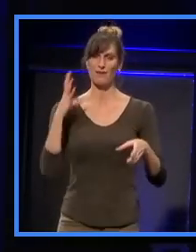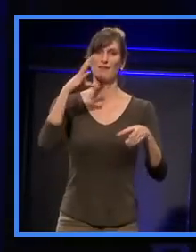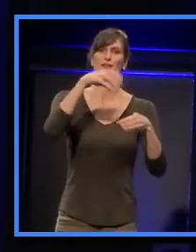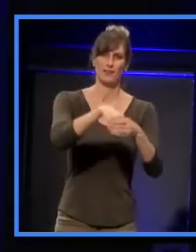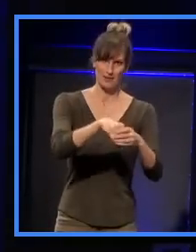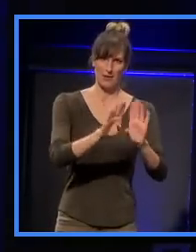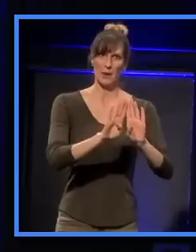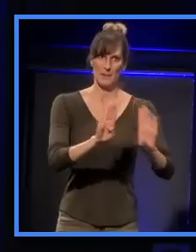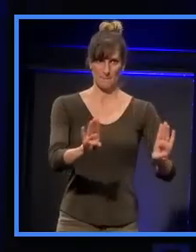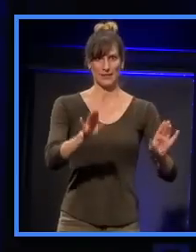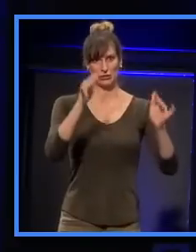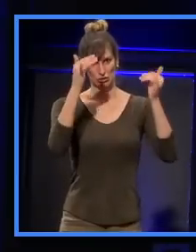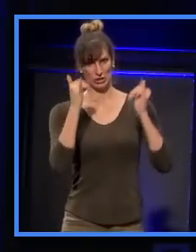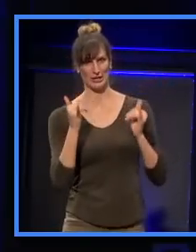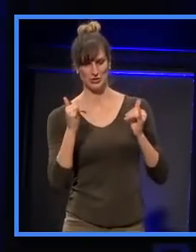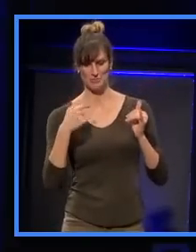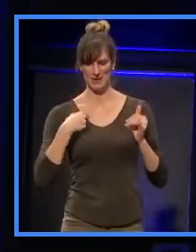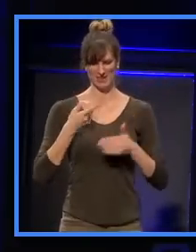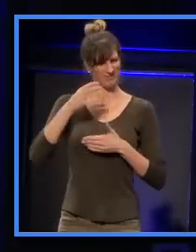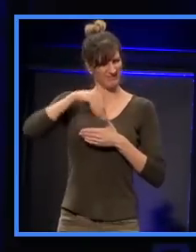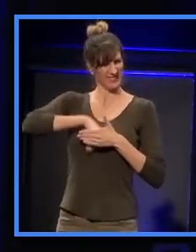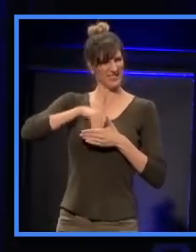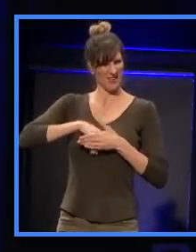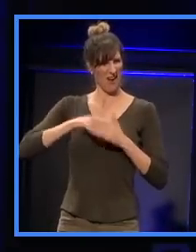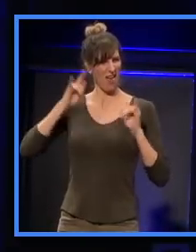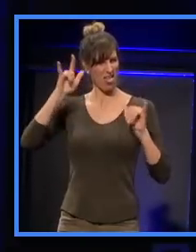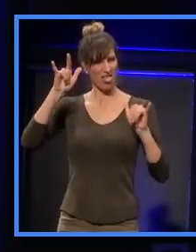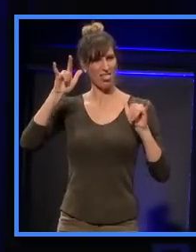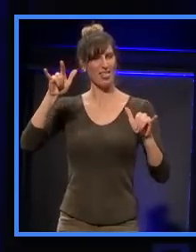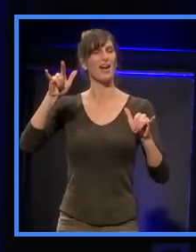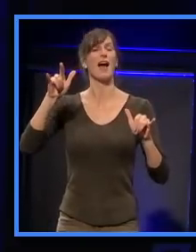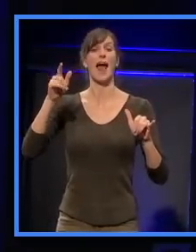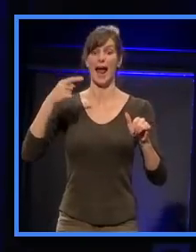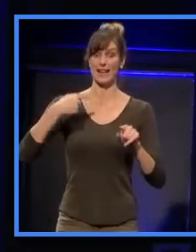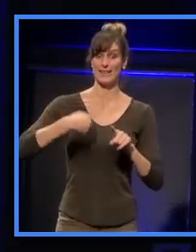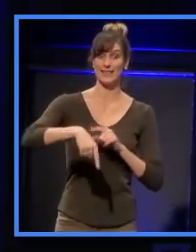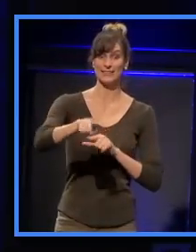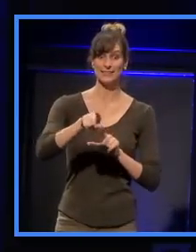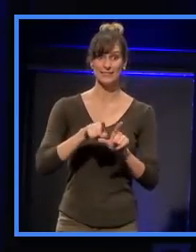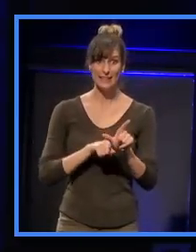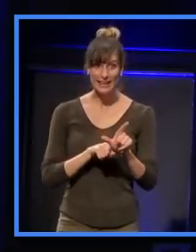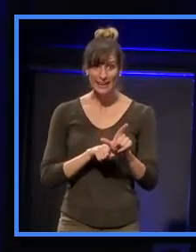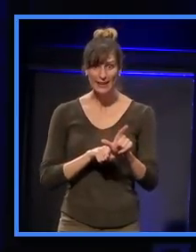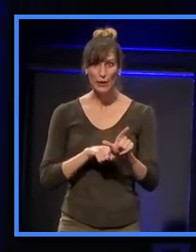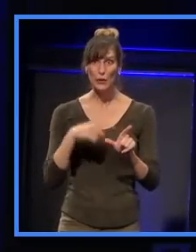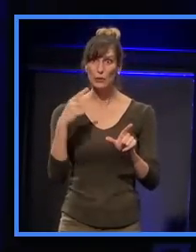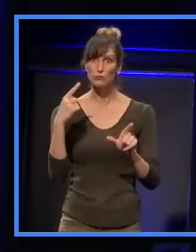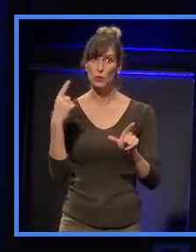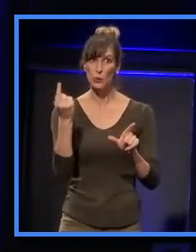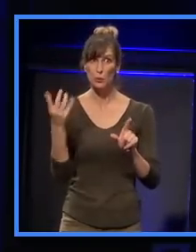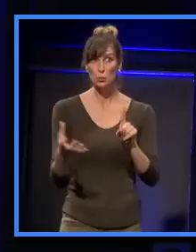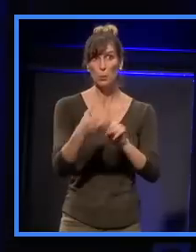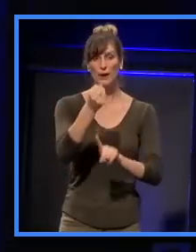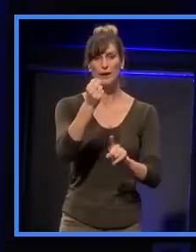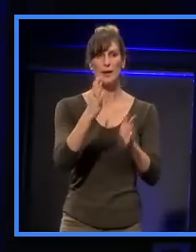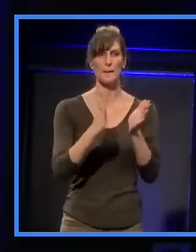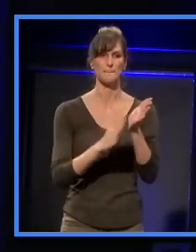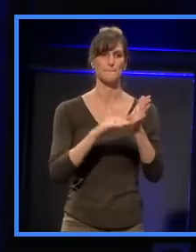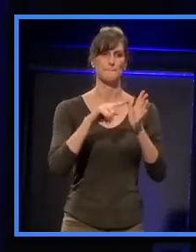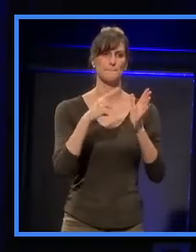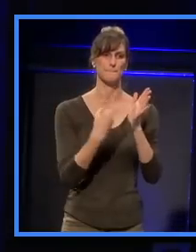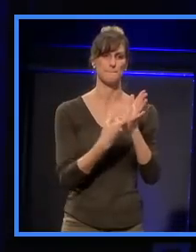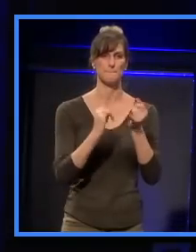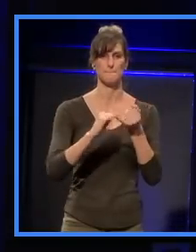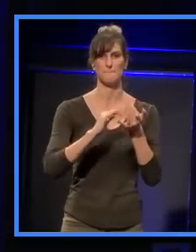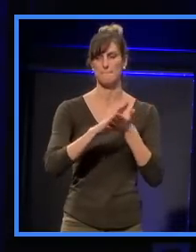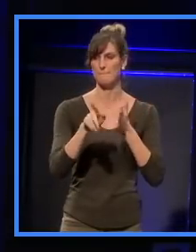chick inner. And this year, Marshall Day Acoustics won it. And I've talked to